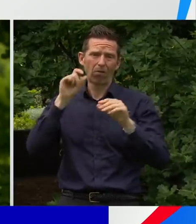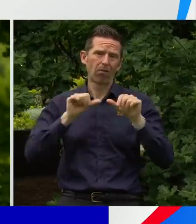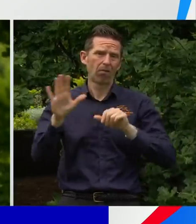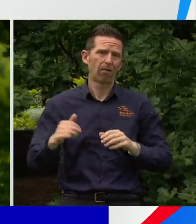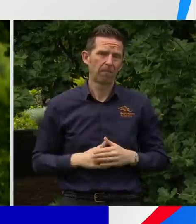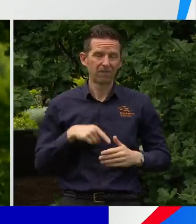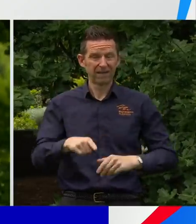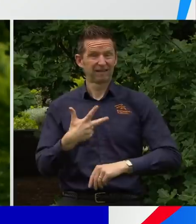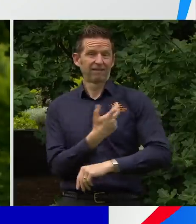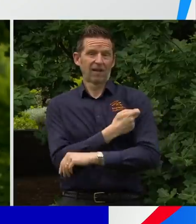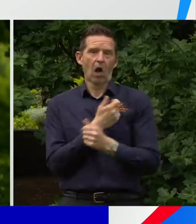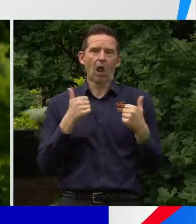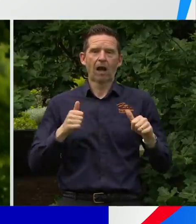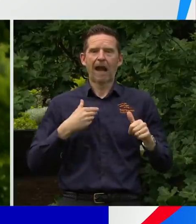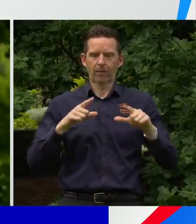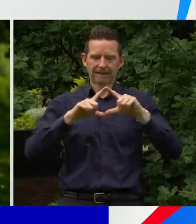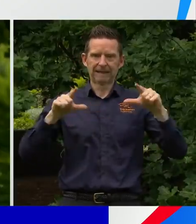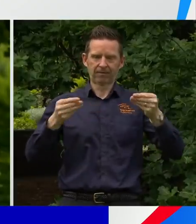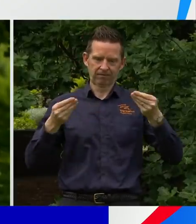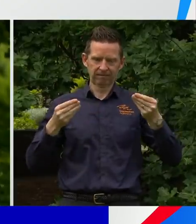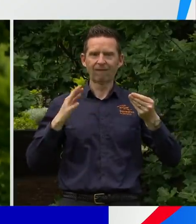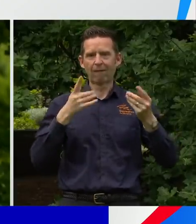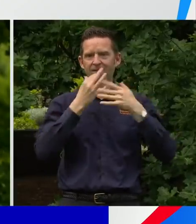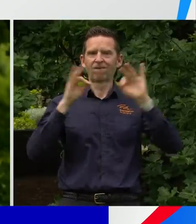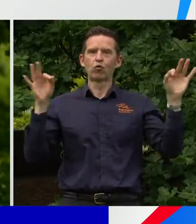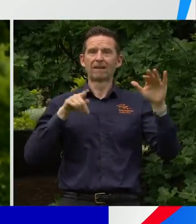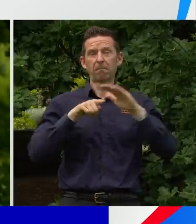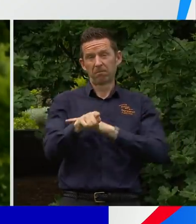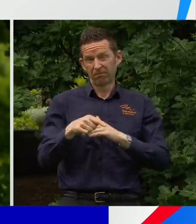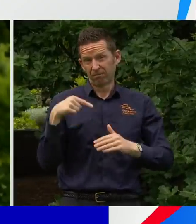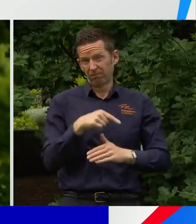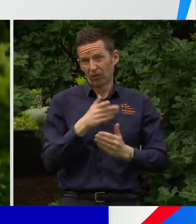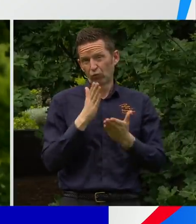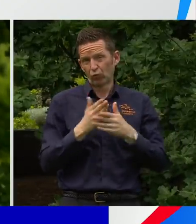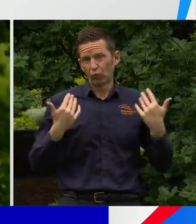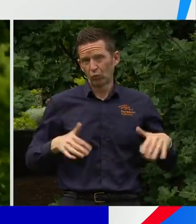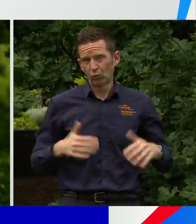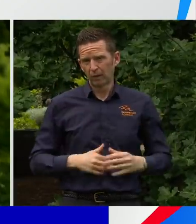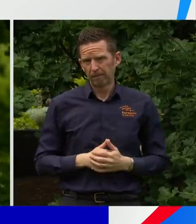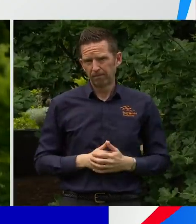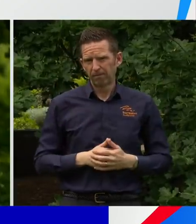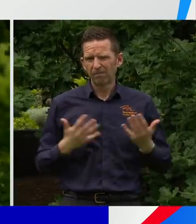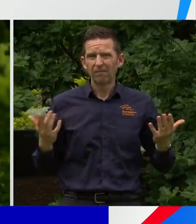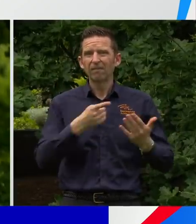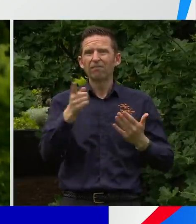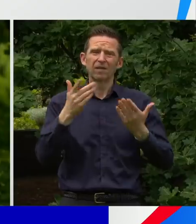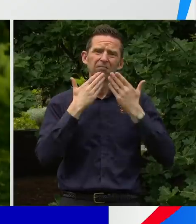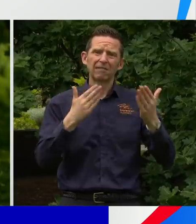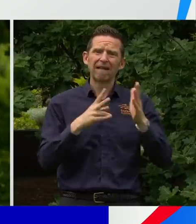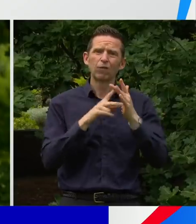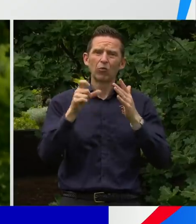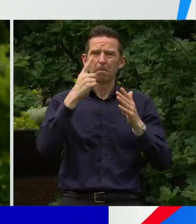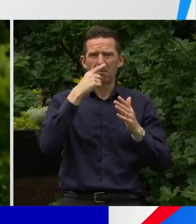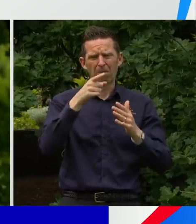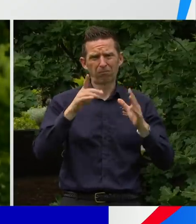our ticket out of this and indeed beyond. So Victorians, it's fair to say, have done a quite amazing thing.